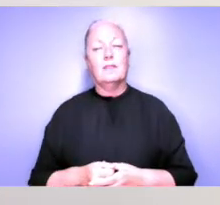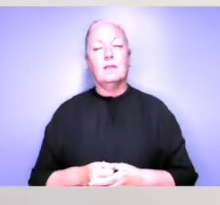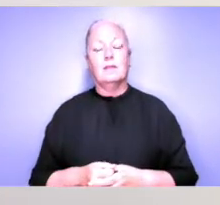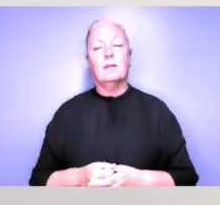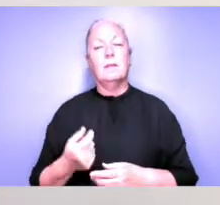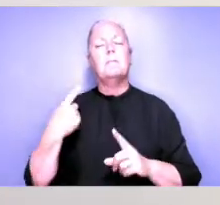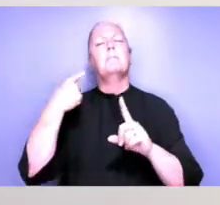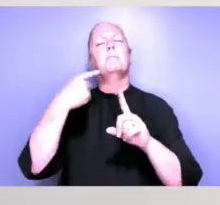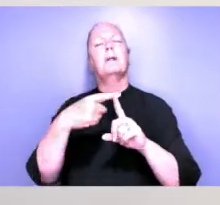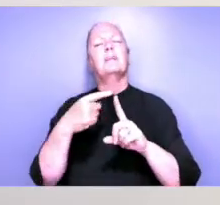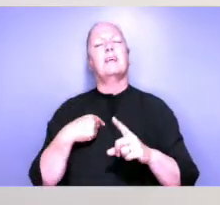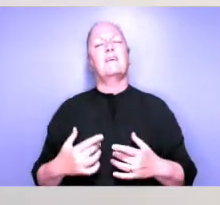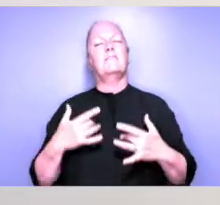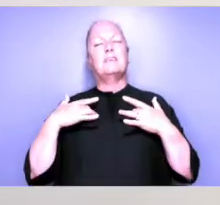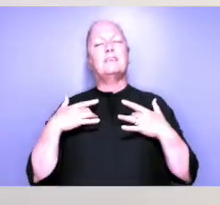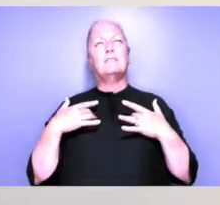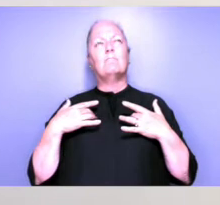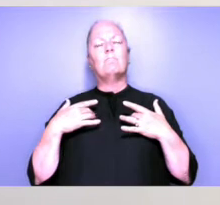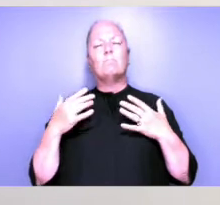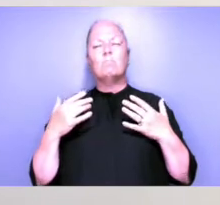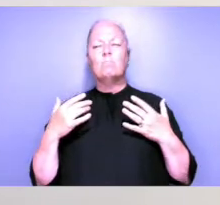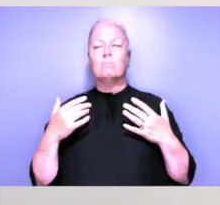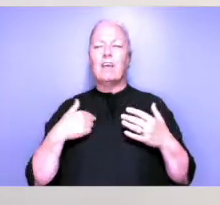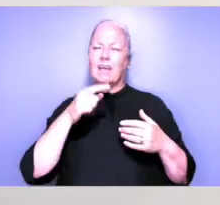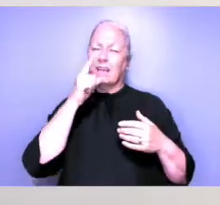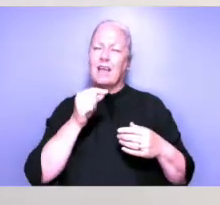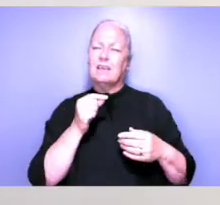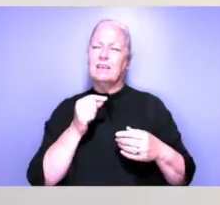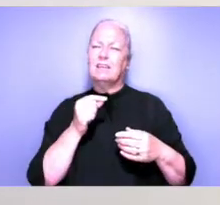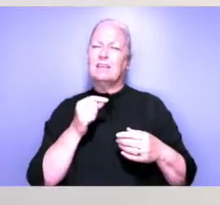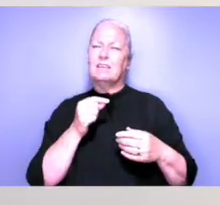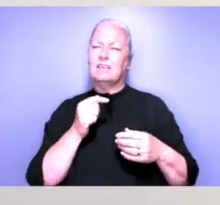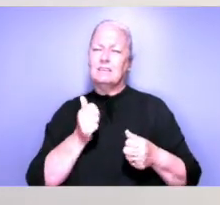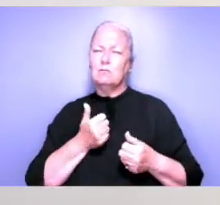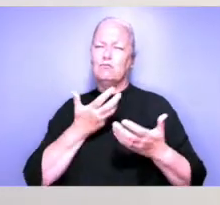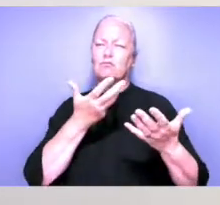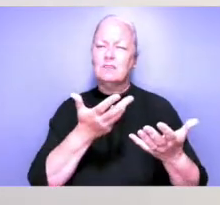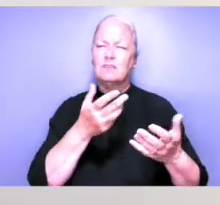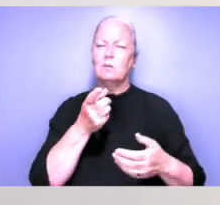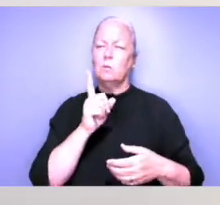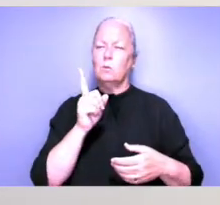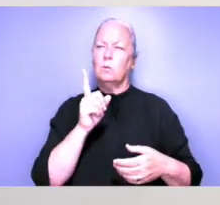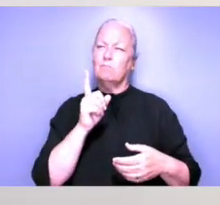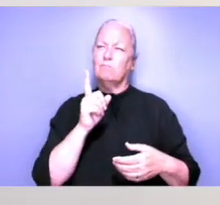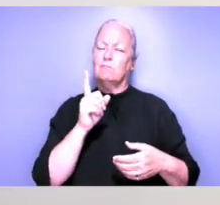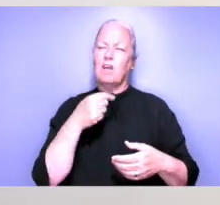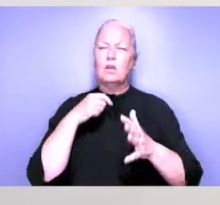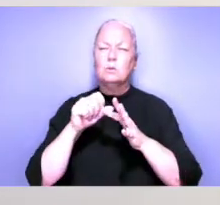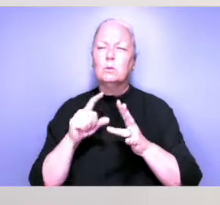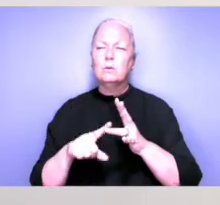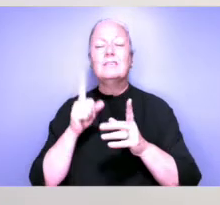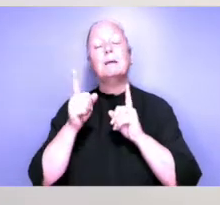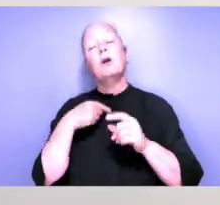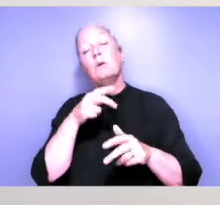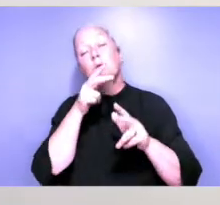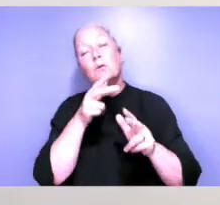that I feel like I express a lot of what I do. I think that sometimes